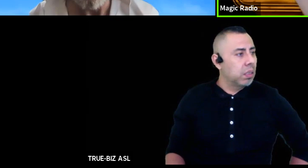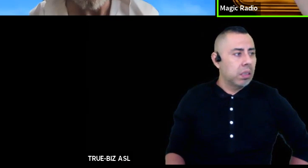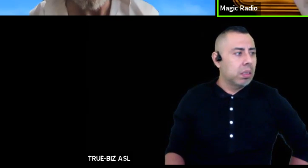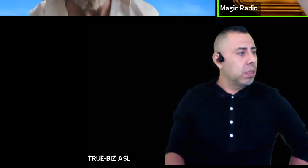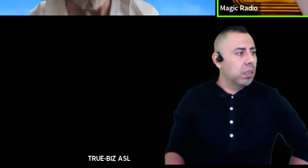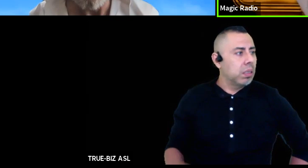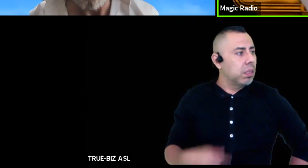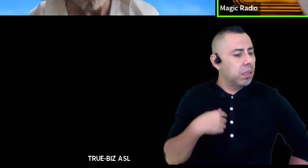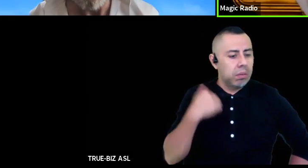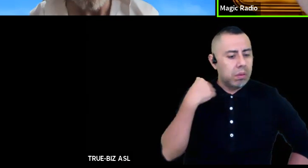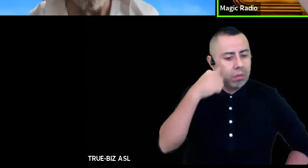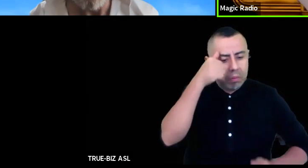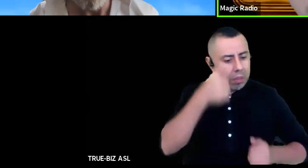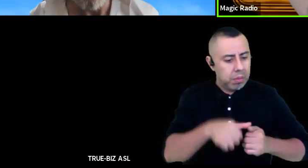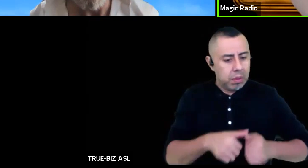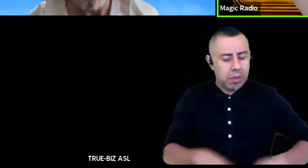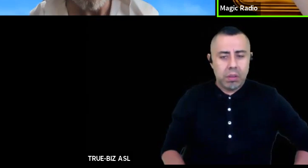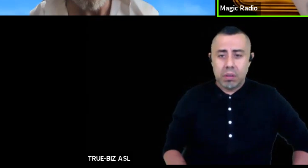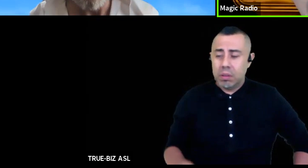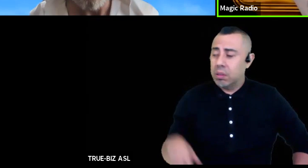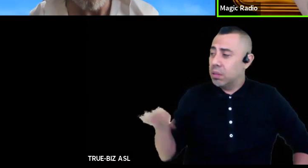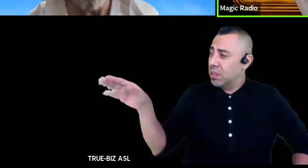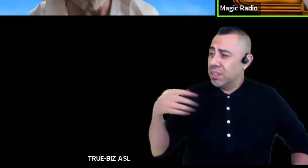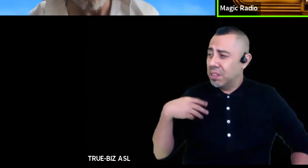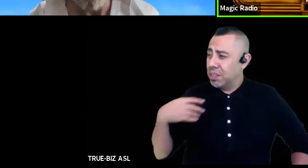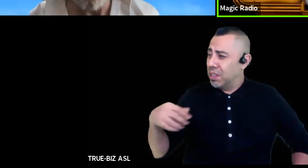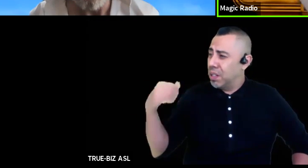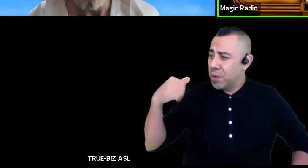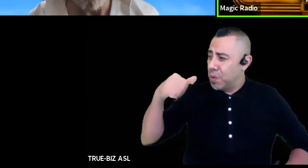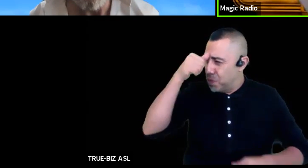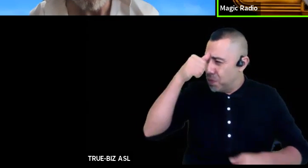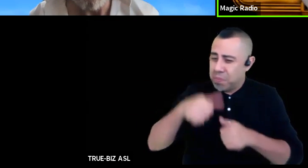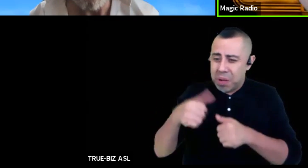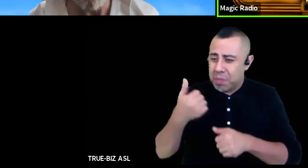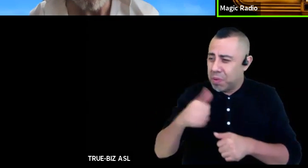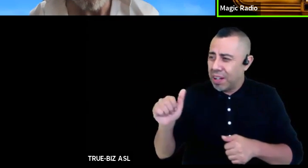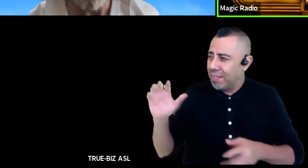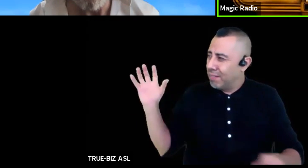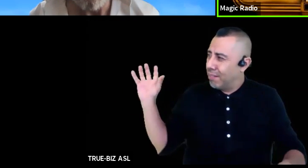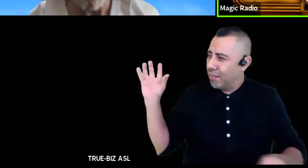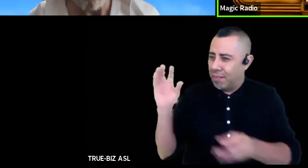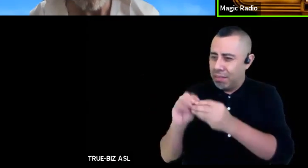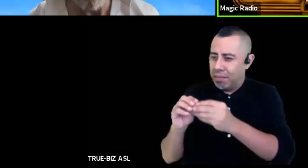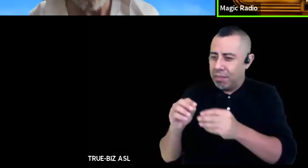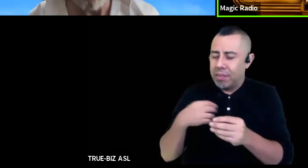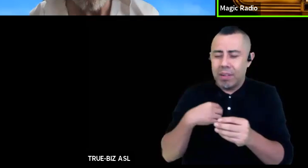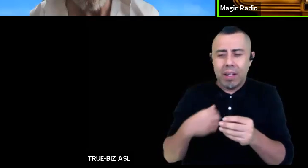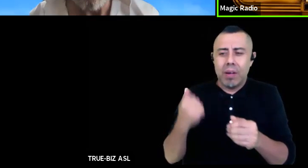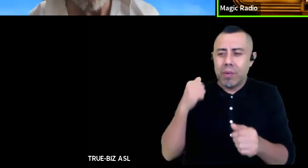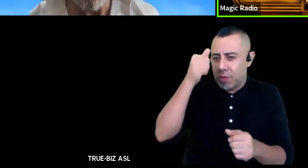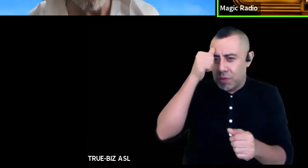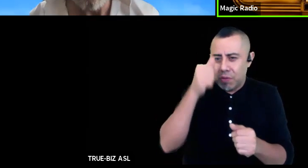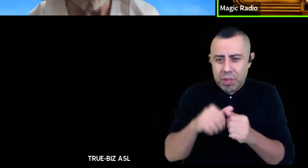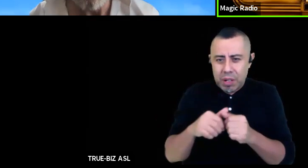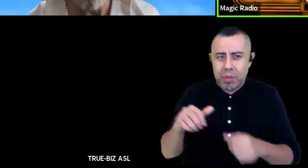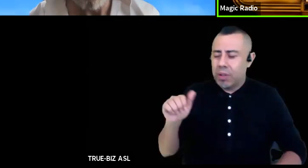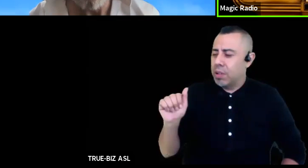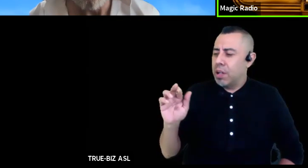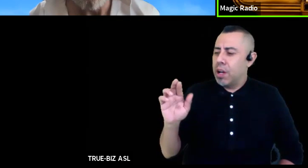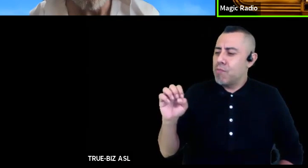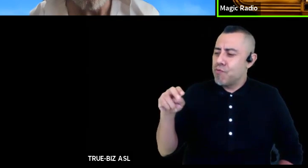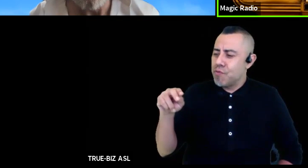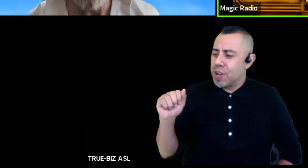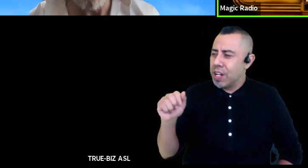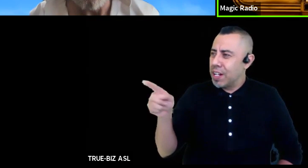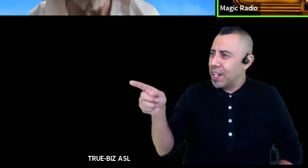I'm not going to remember any of this history I'm not going to remember that Irina likes me or that I won't